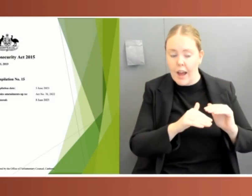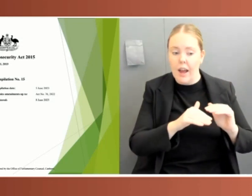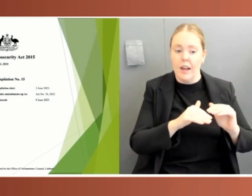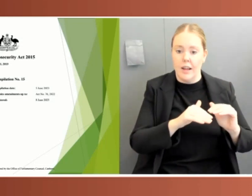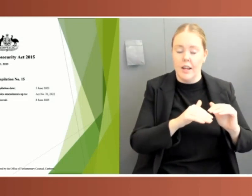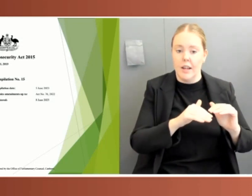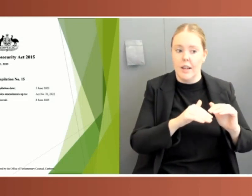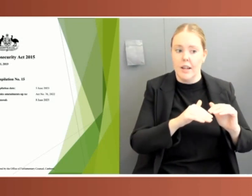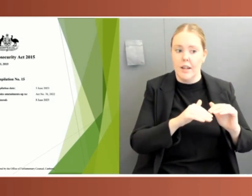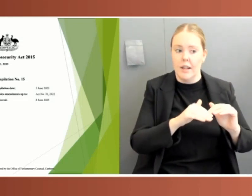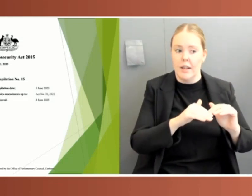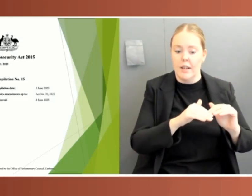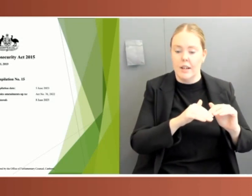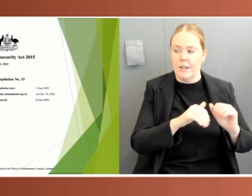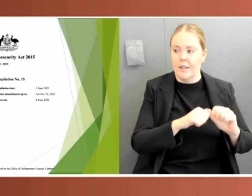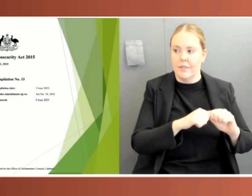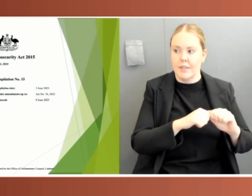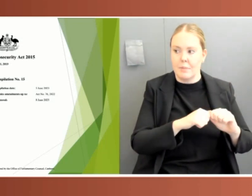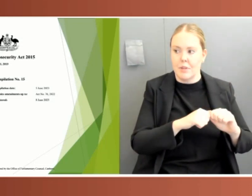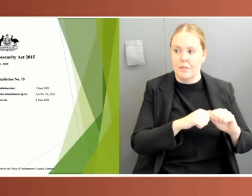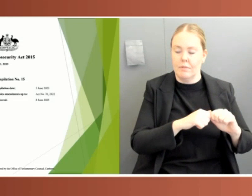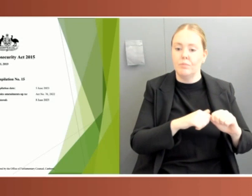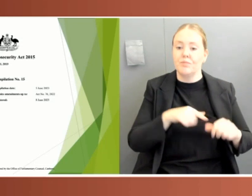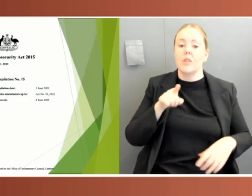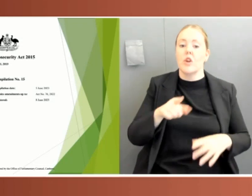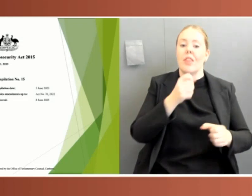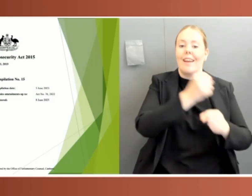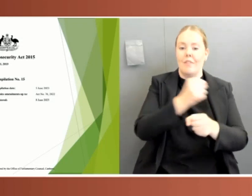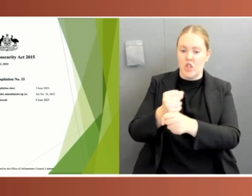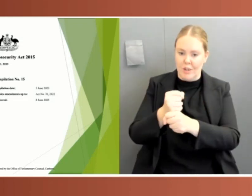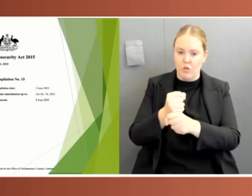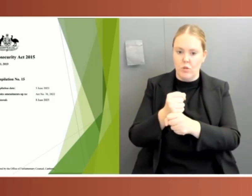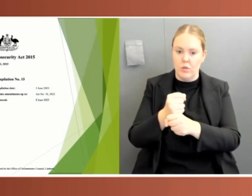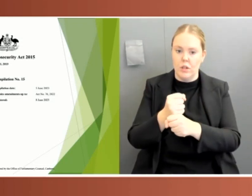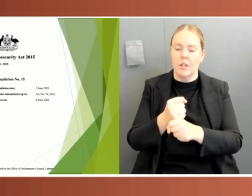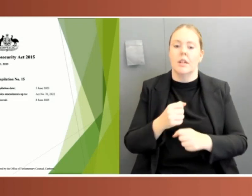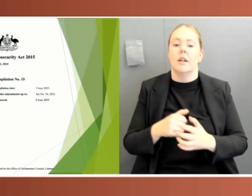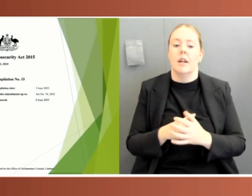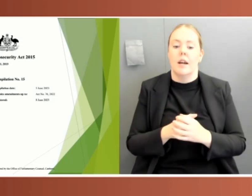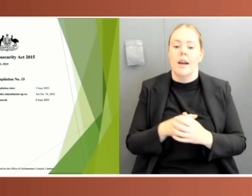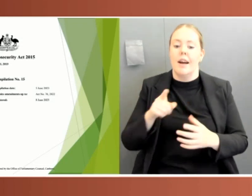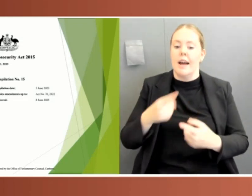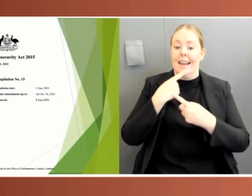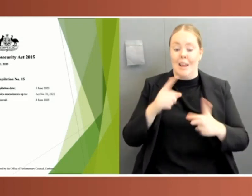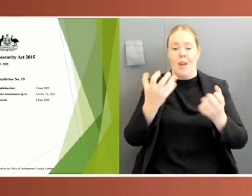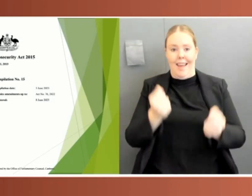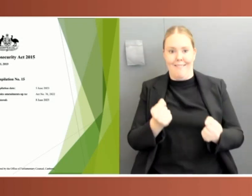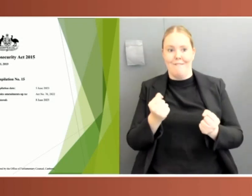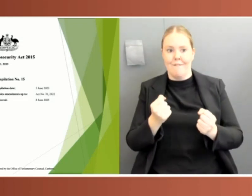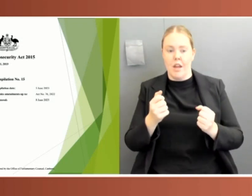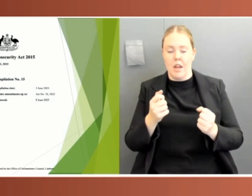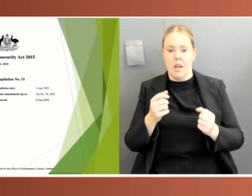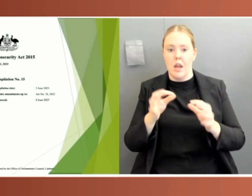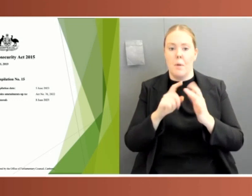biosecurity emergency. This means parliament is unable to scrutinise such a declaration or overturn it. A human biosecurity emergency